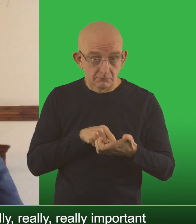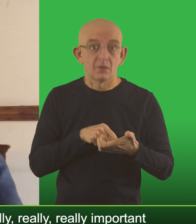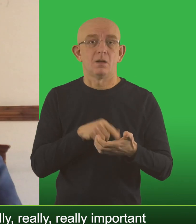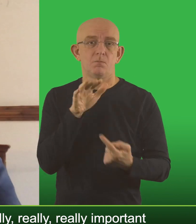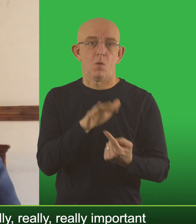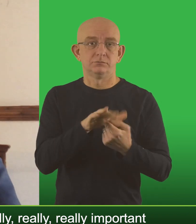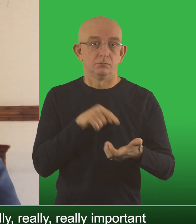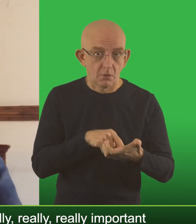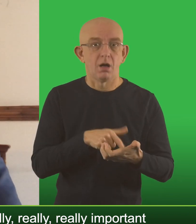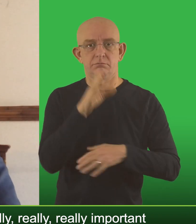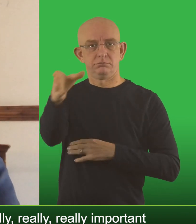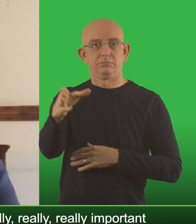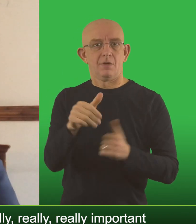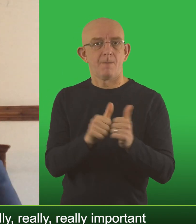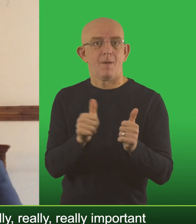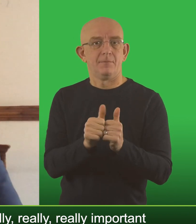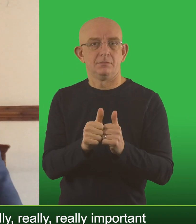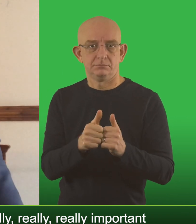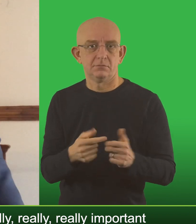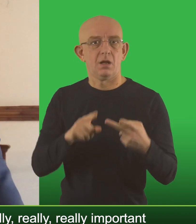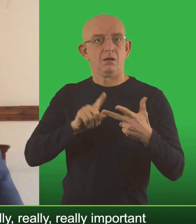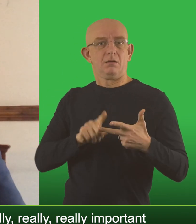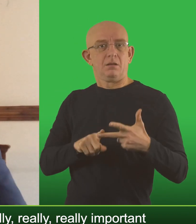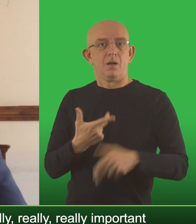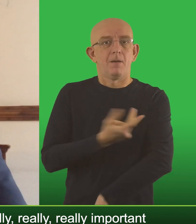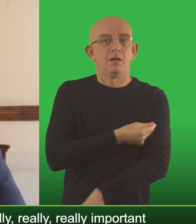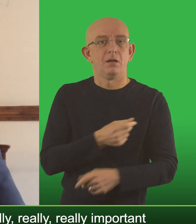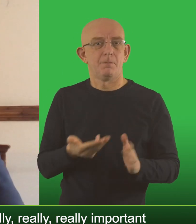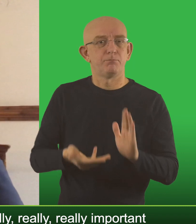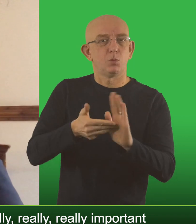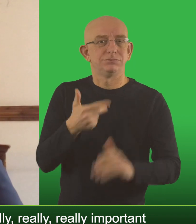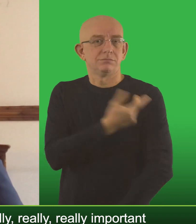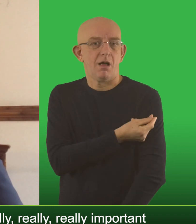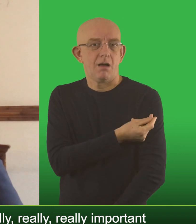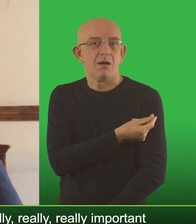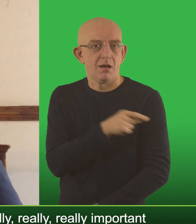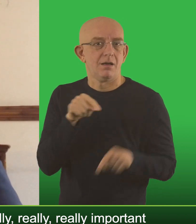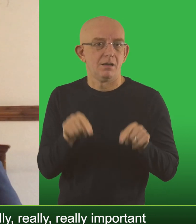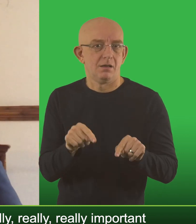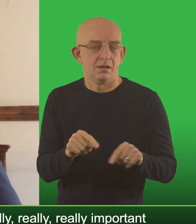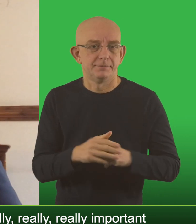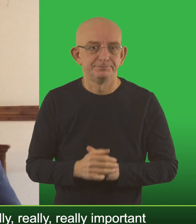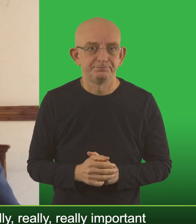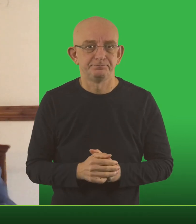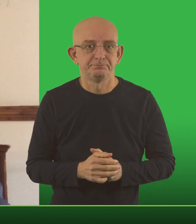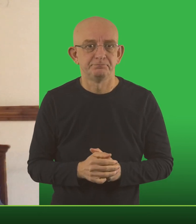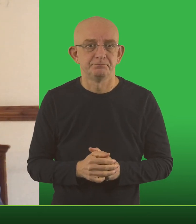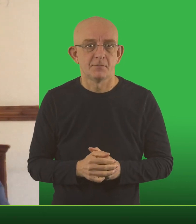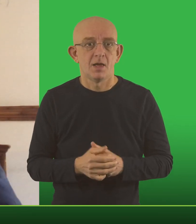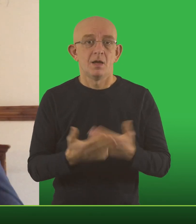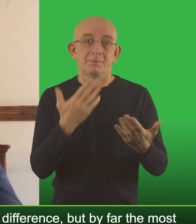text it's really really really important that you book your appointment to get a booster jab.